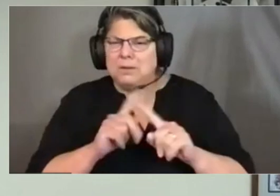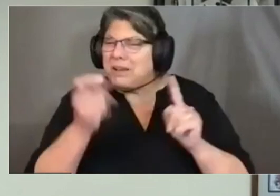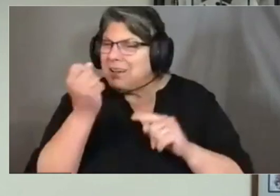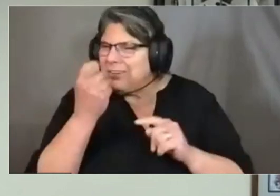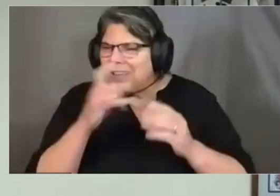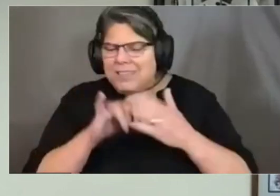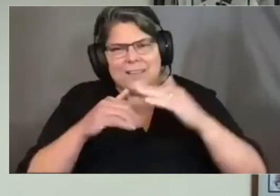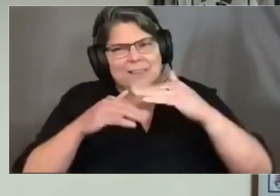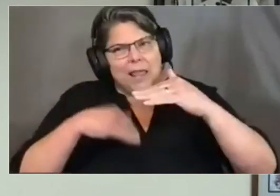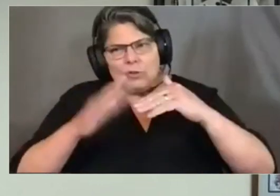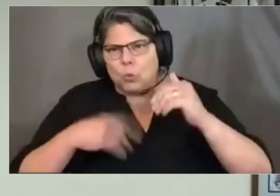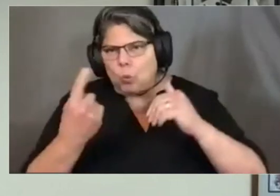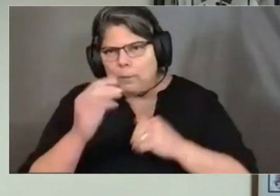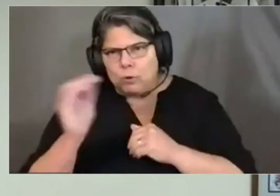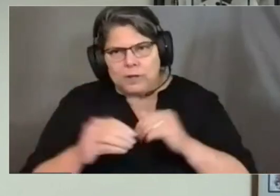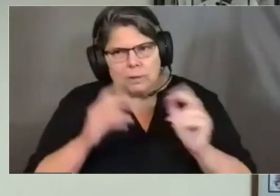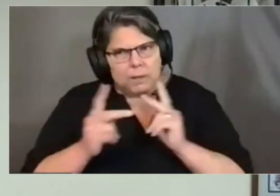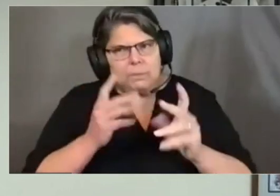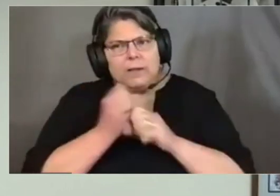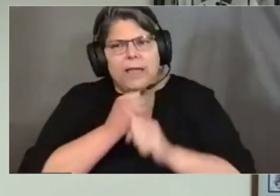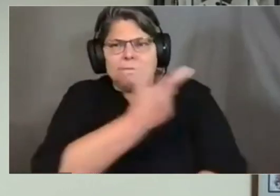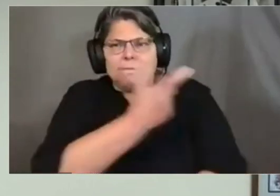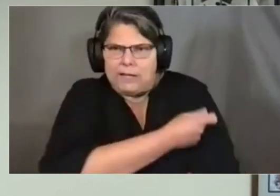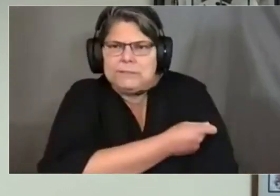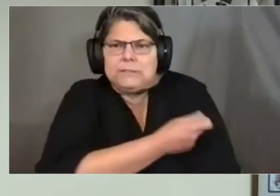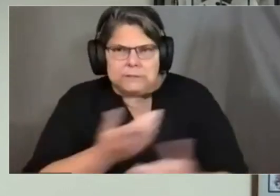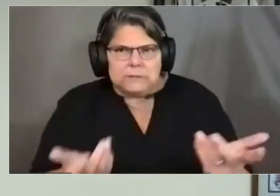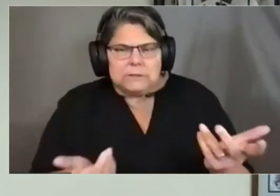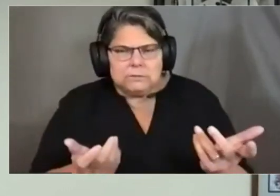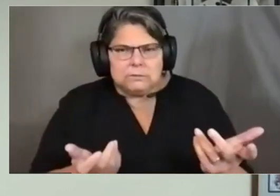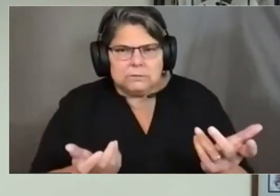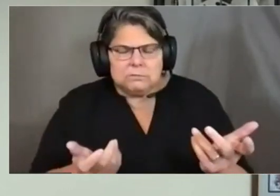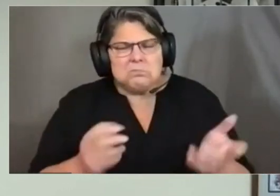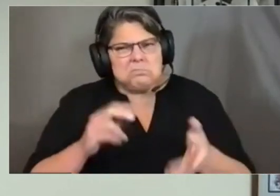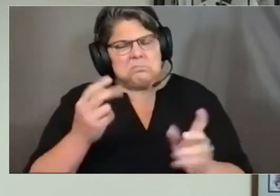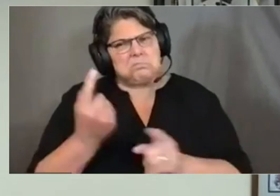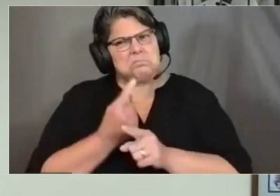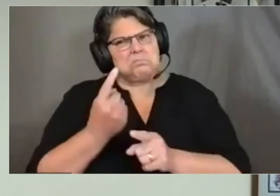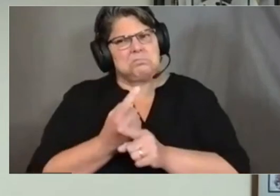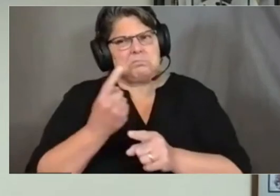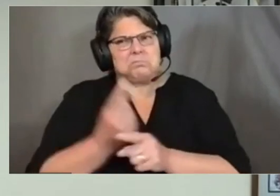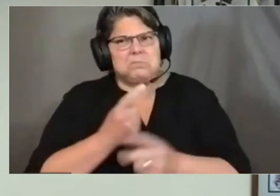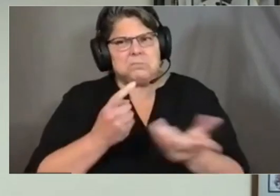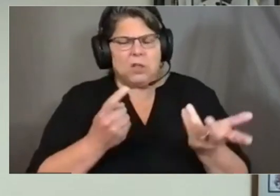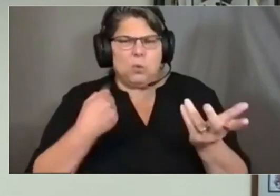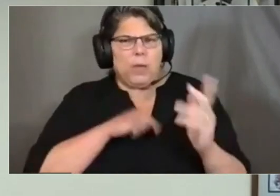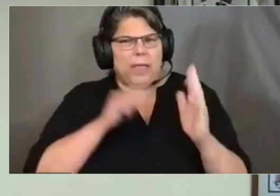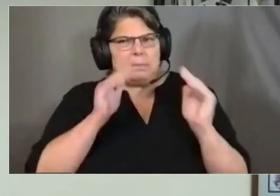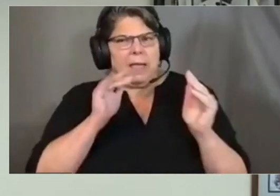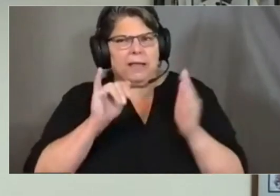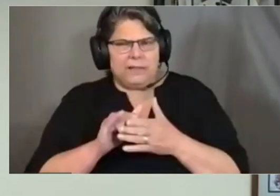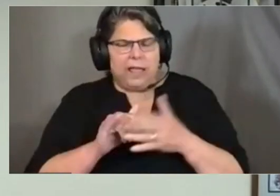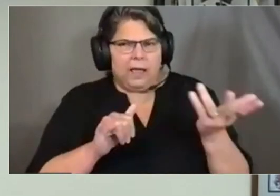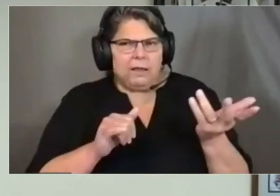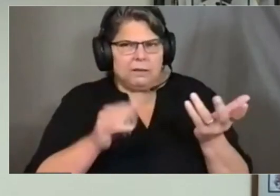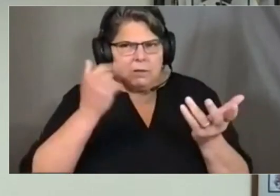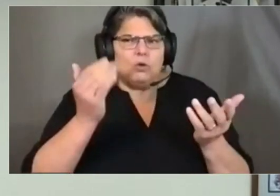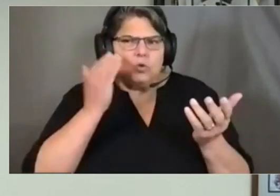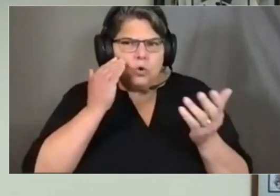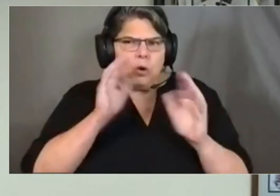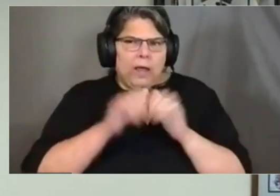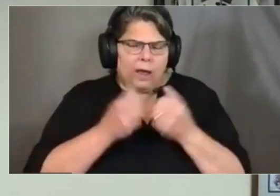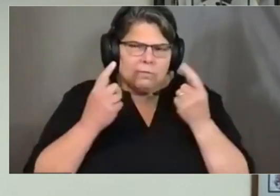vaccinated, and this well within the expected ranges given the efficacy of the current